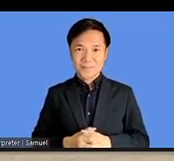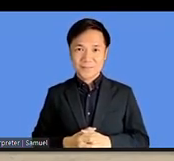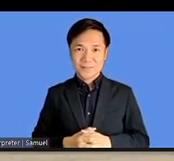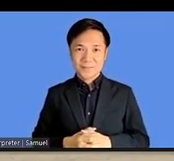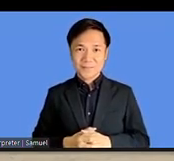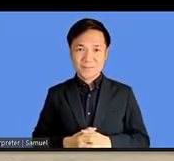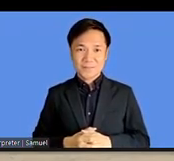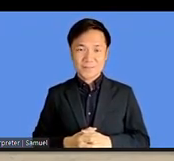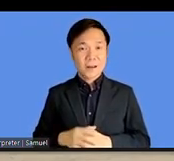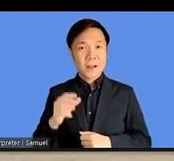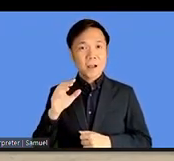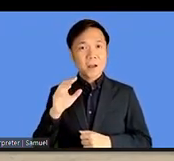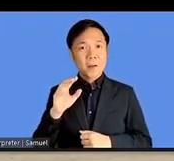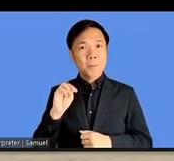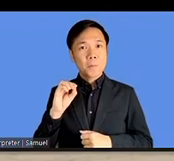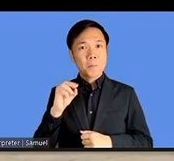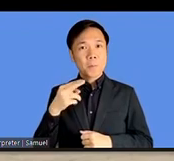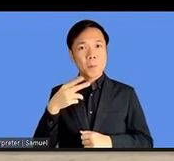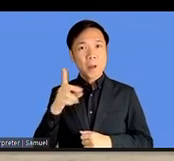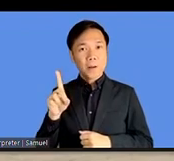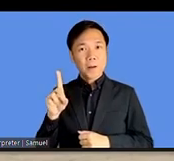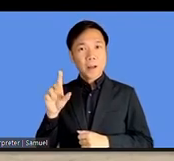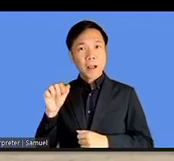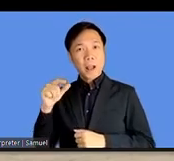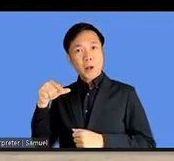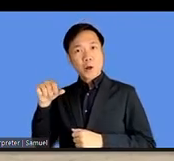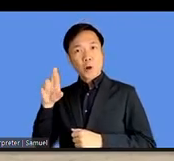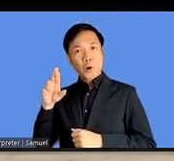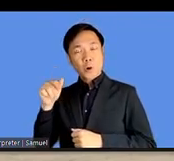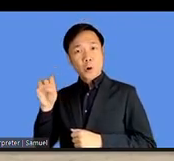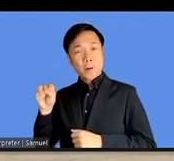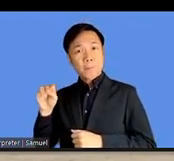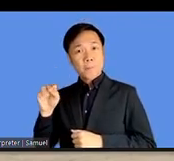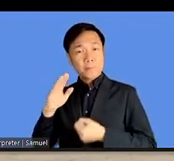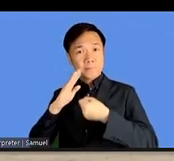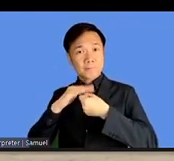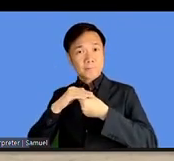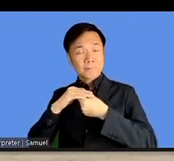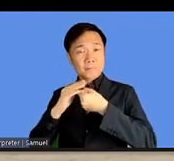Mohamed Akram, you need to open your microphone.